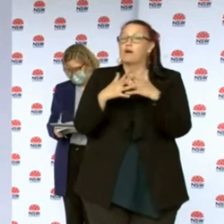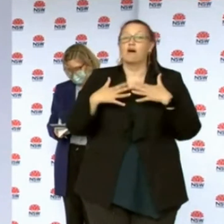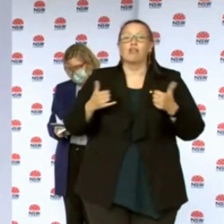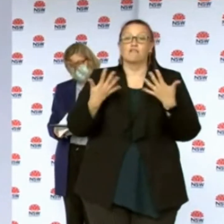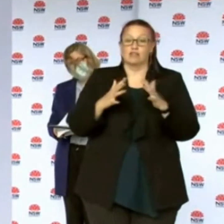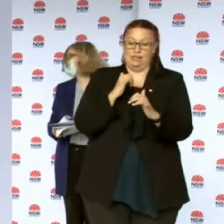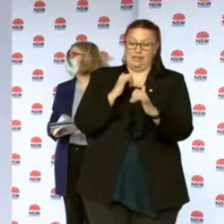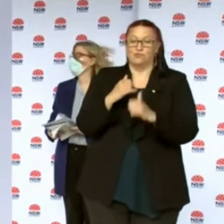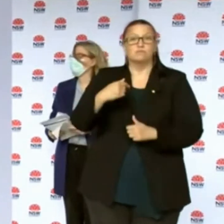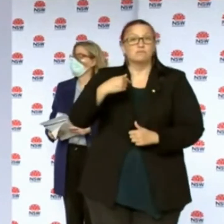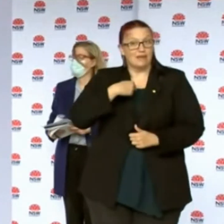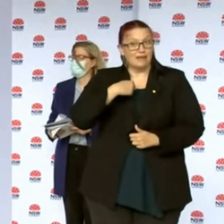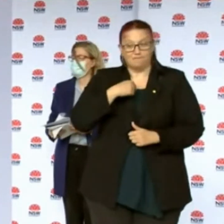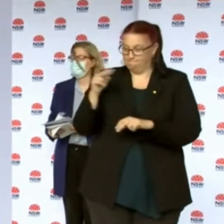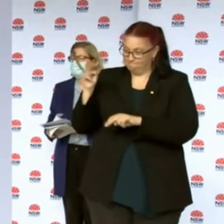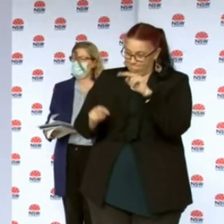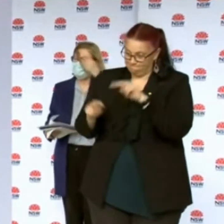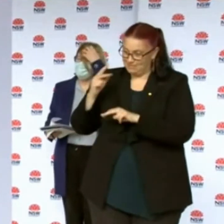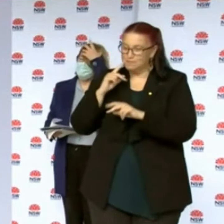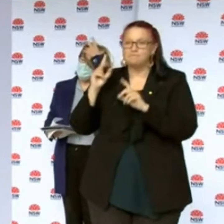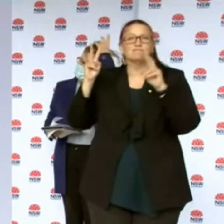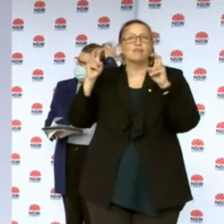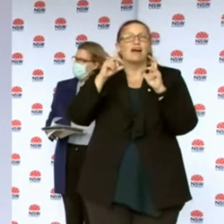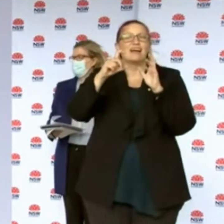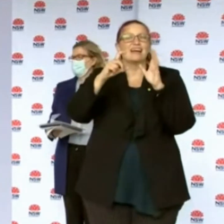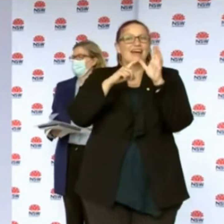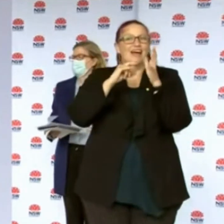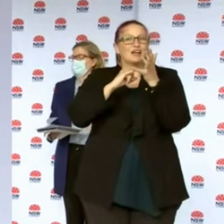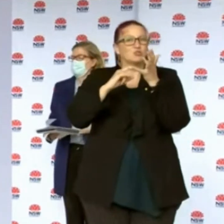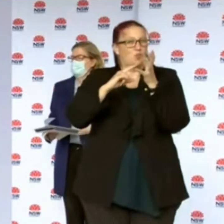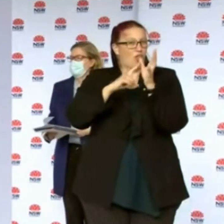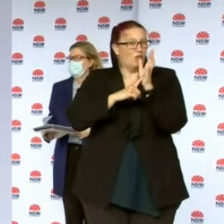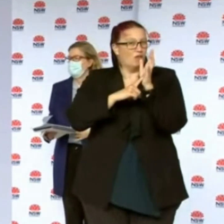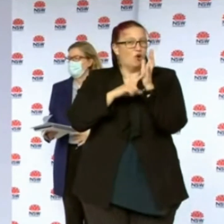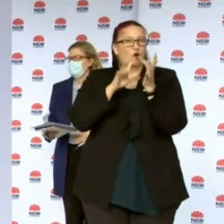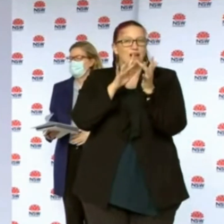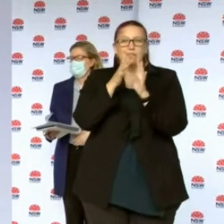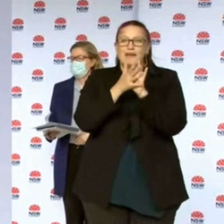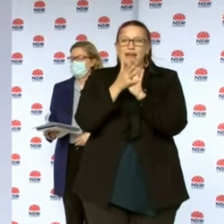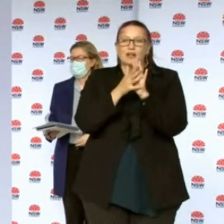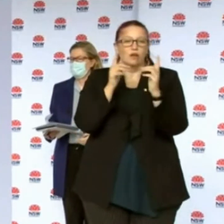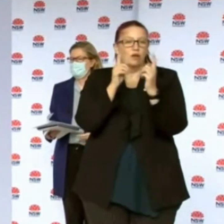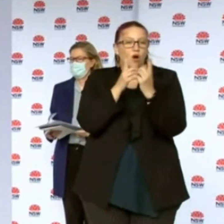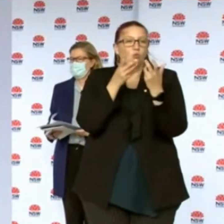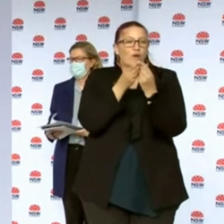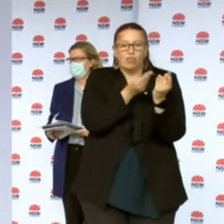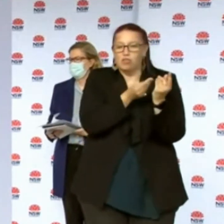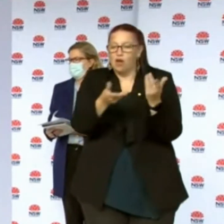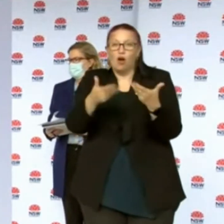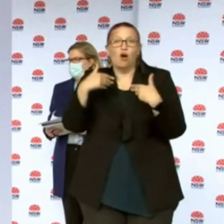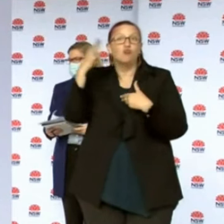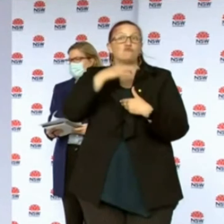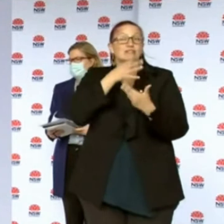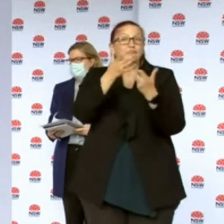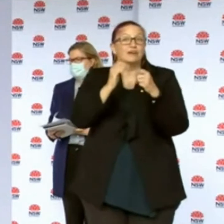has made their assessments and deemed that I'm a casual contact. I was tested very early this morning and isolated and returned a